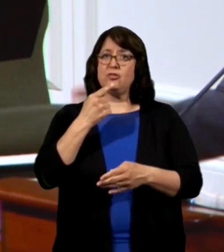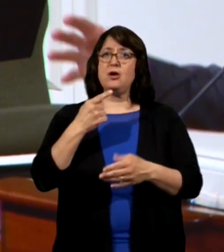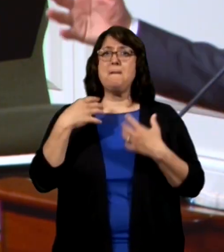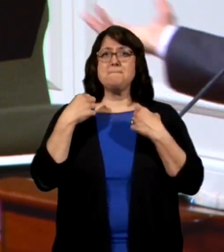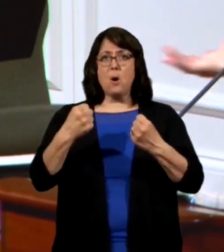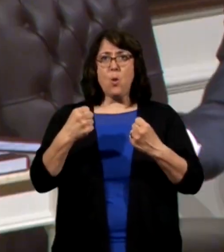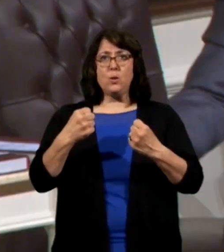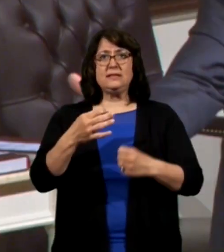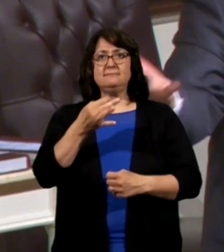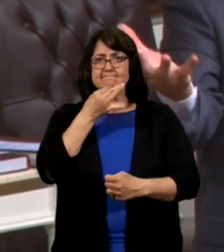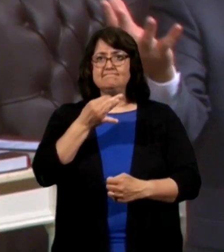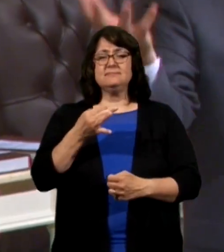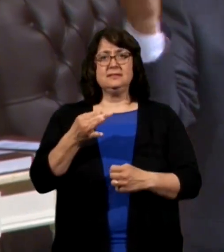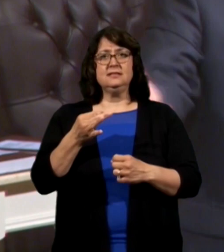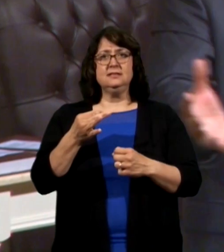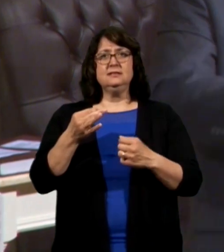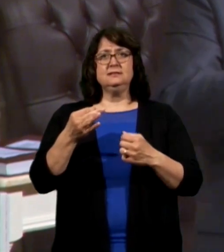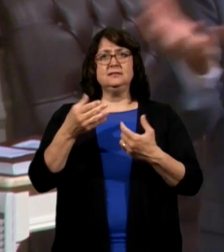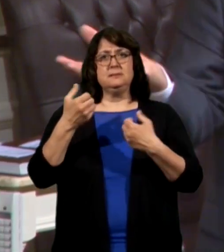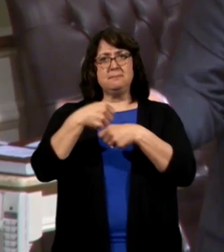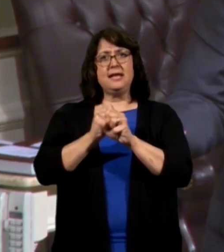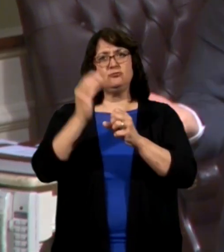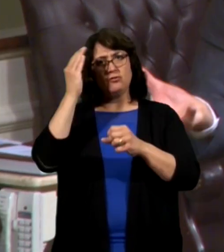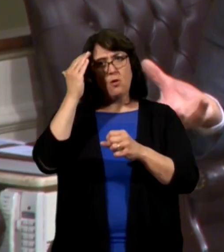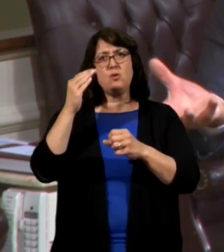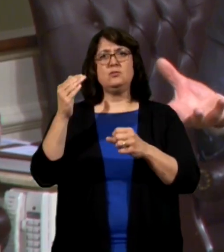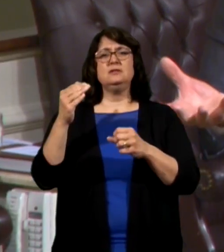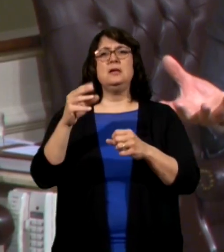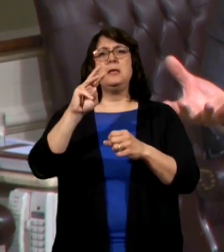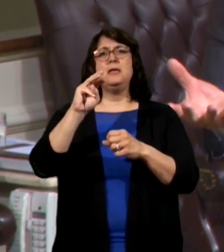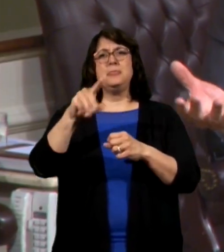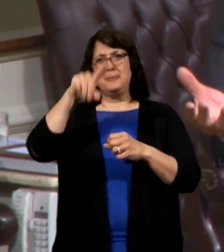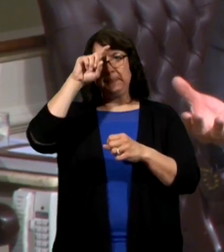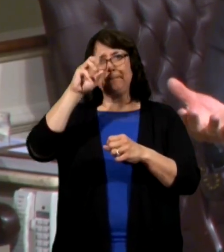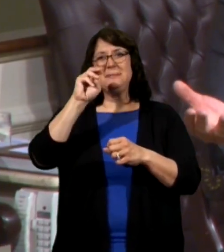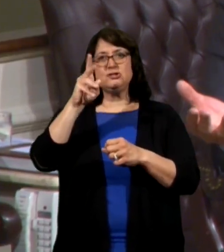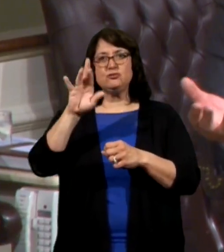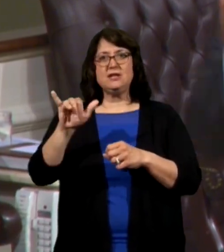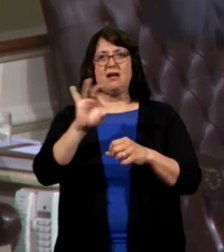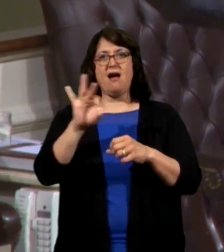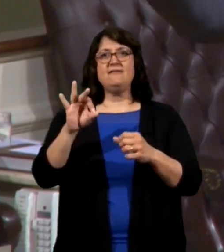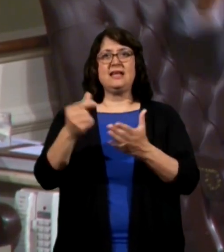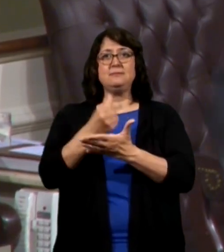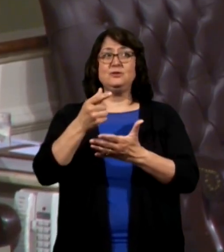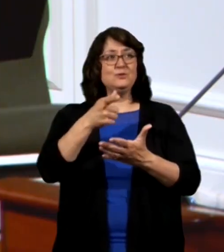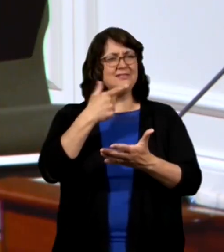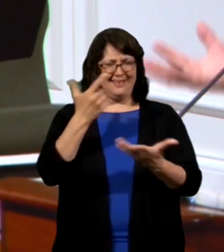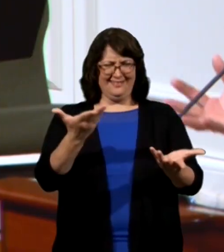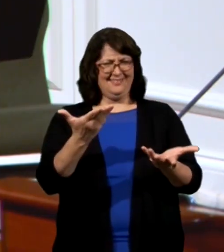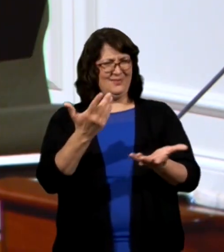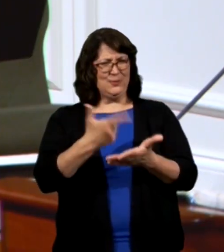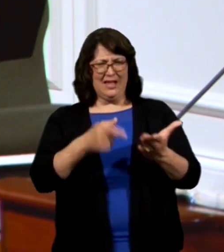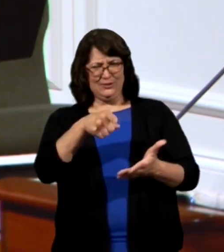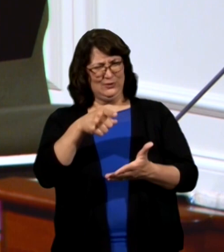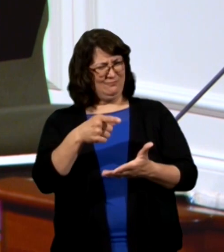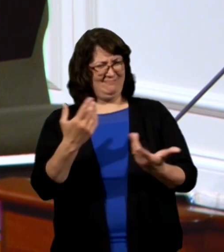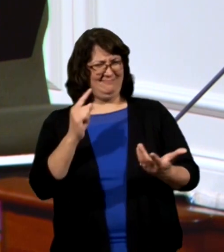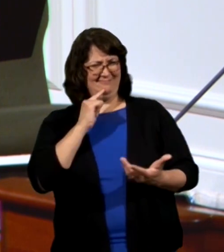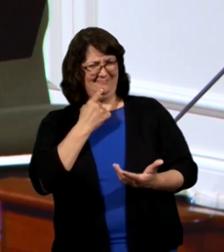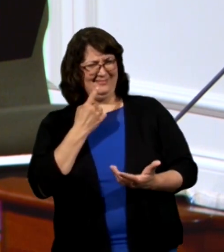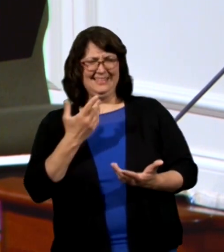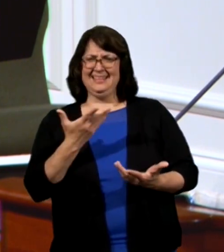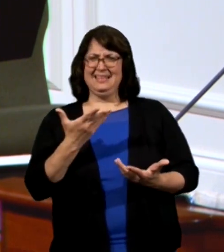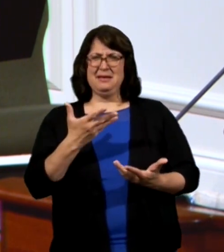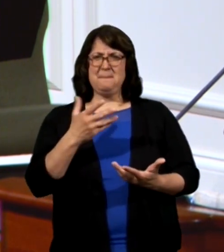boldly to make known the mystery of the gospel. And you would say like me, ah, are you kidding me? The